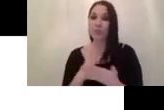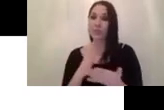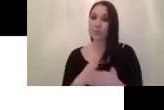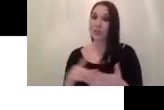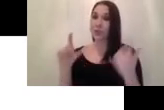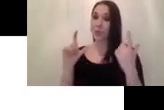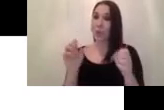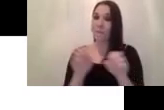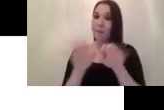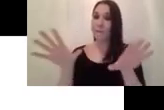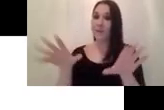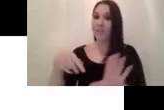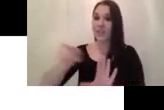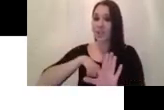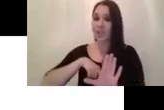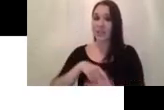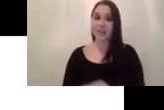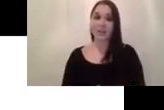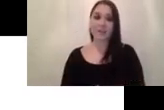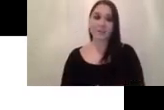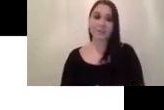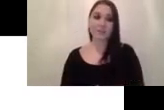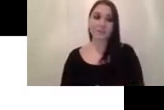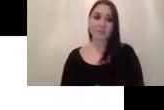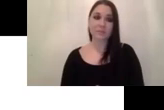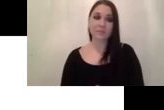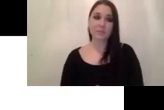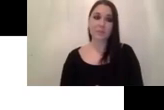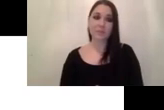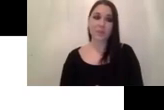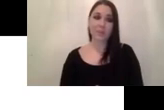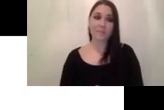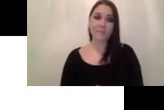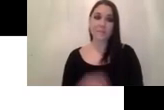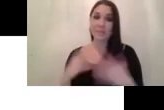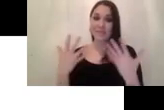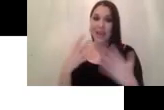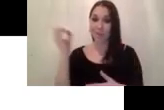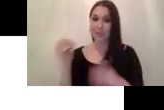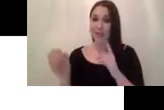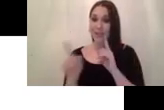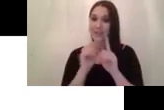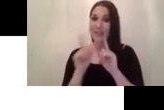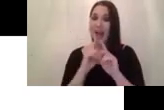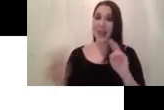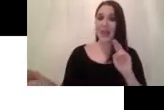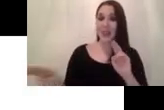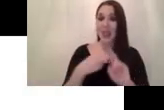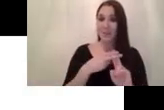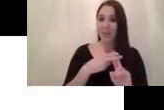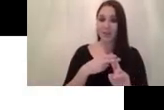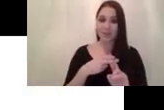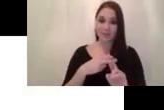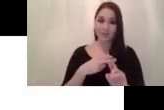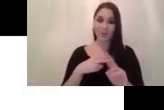this year if you have uh 10 percent of the data labeled with their